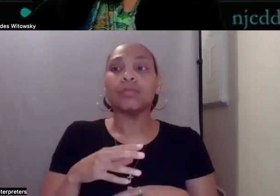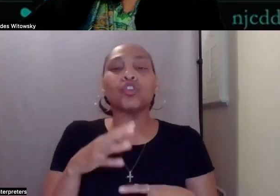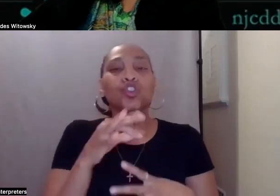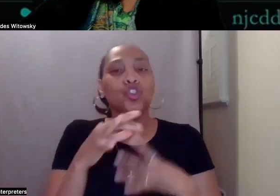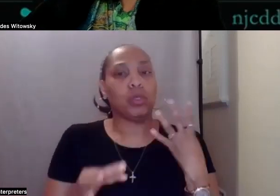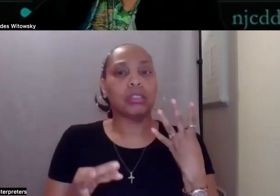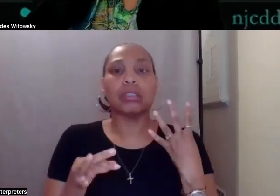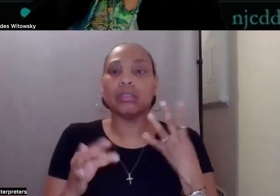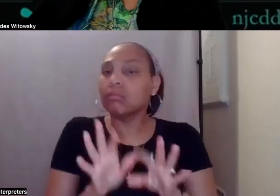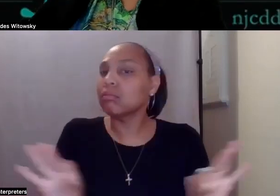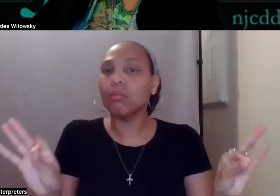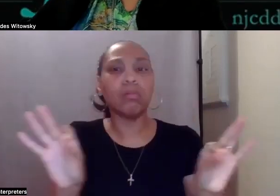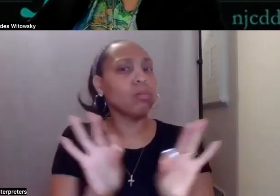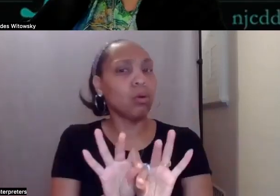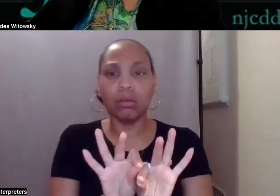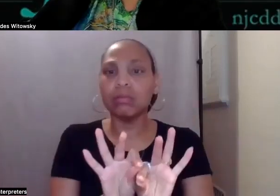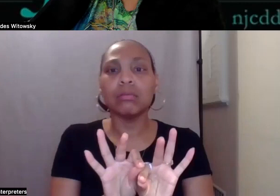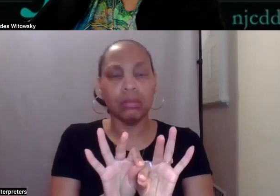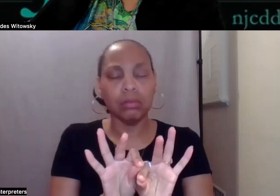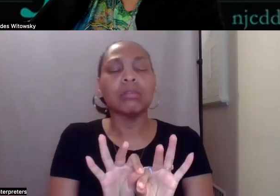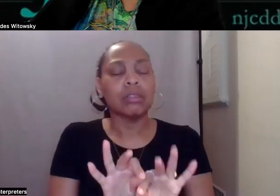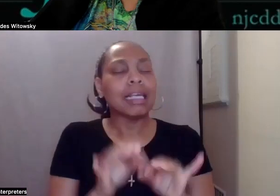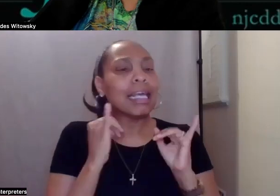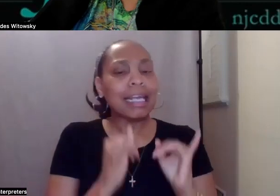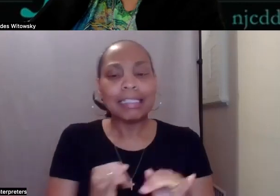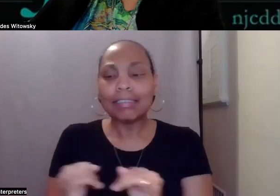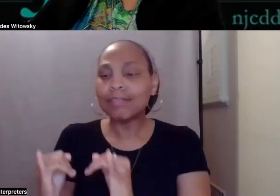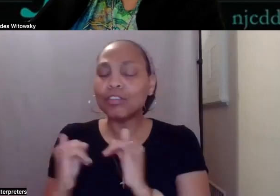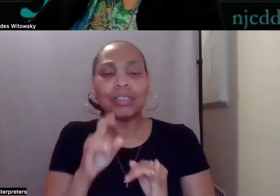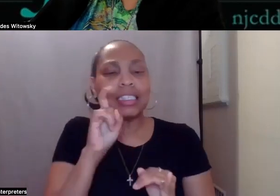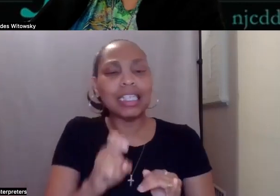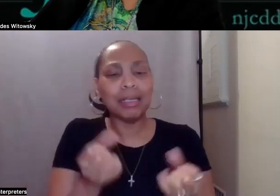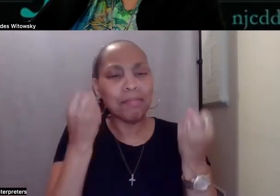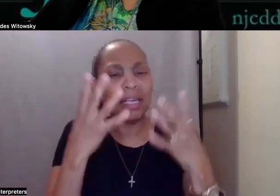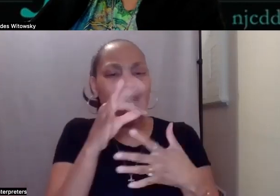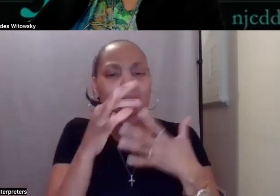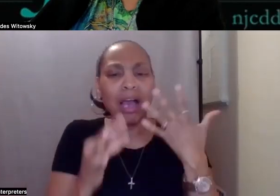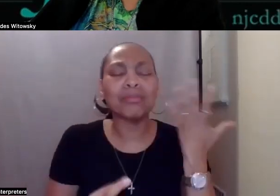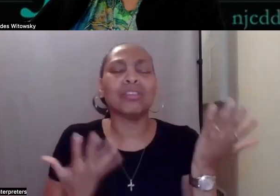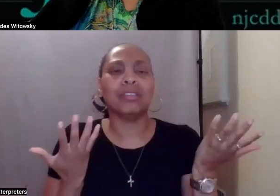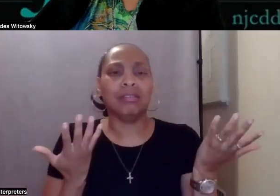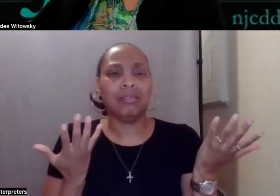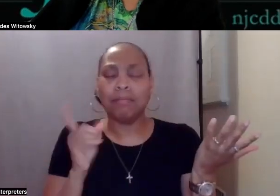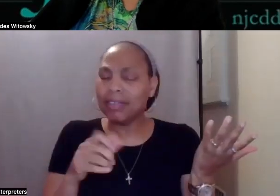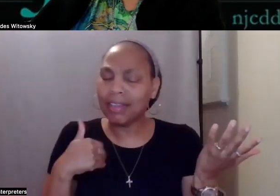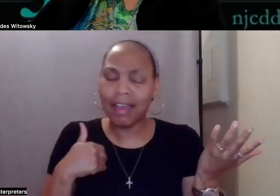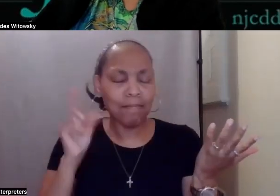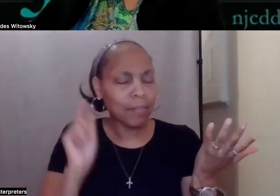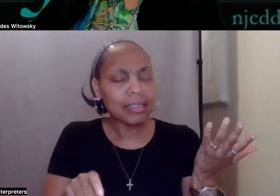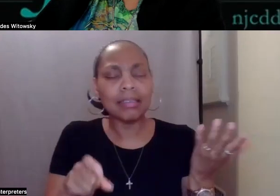and individuals really need multiple choices and multiple options to look at.